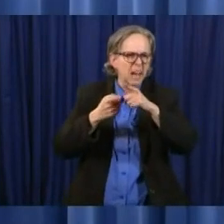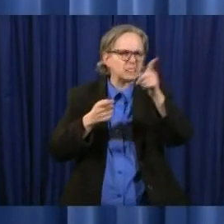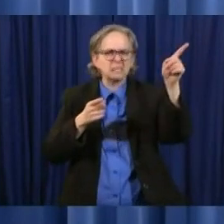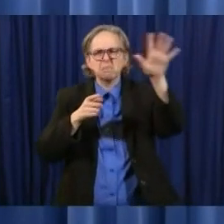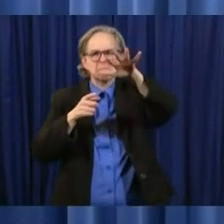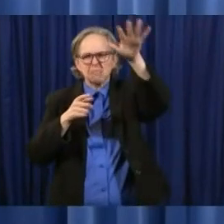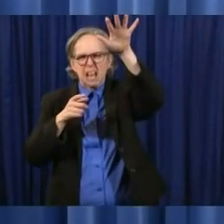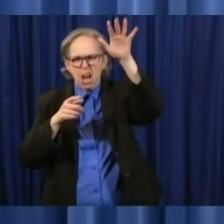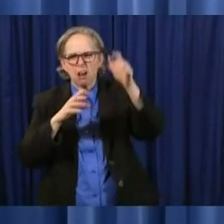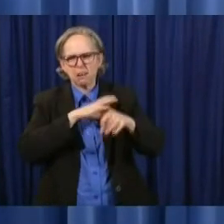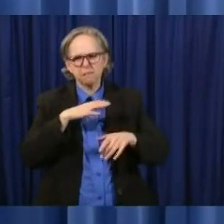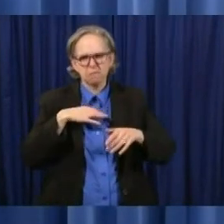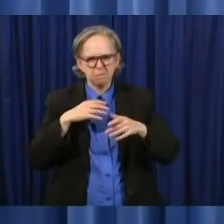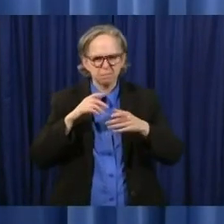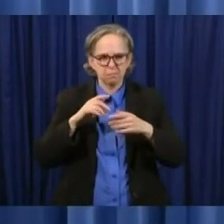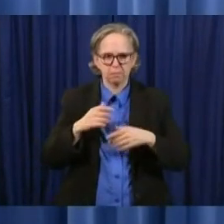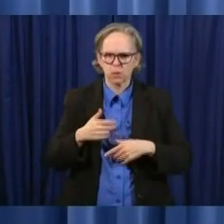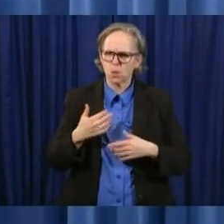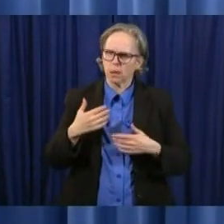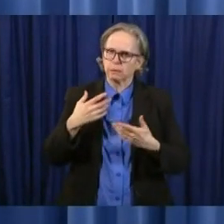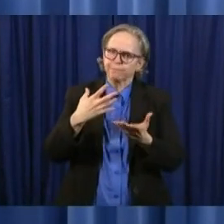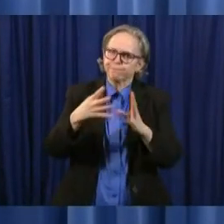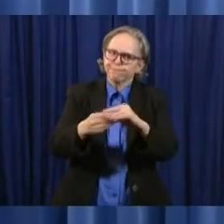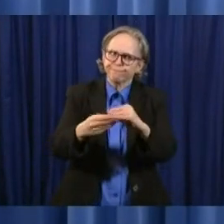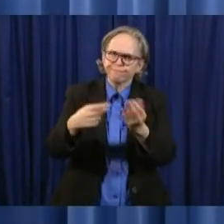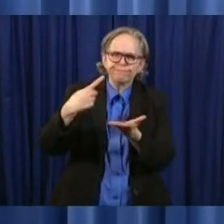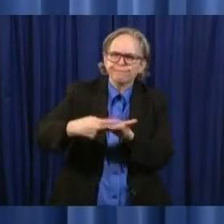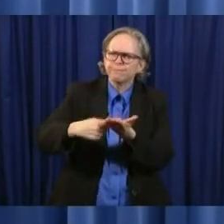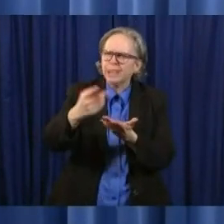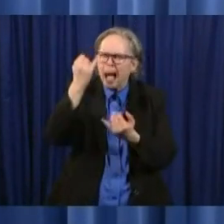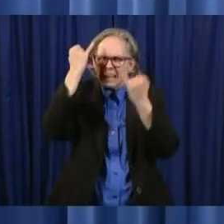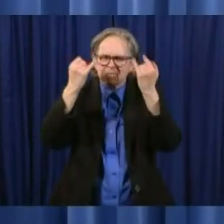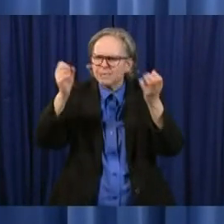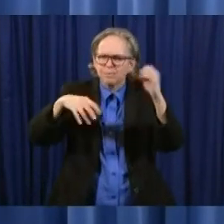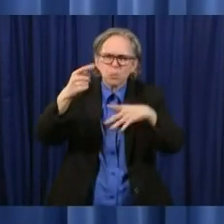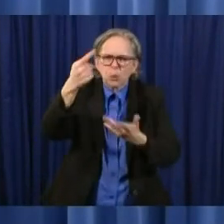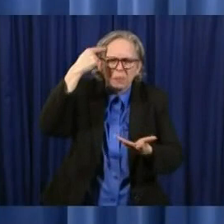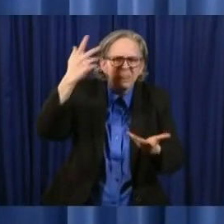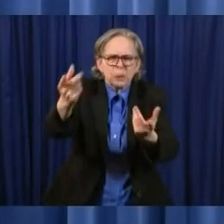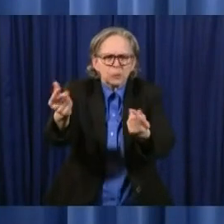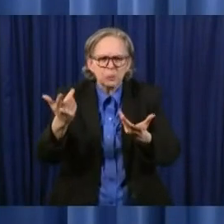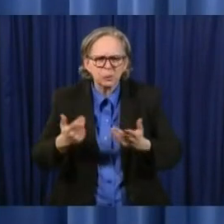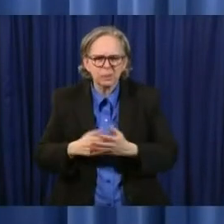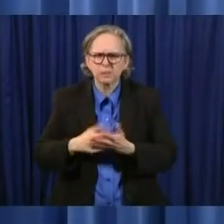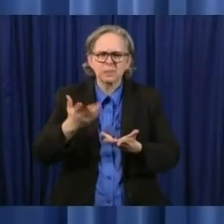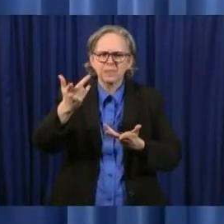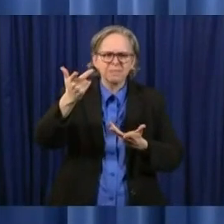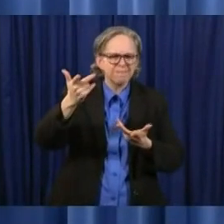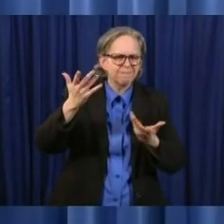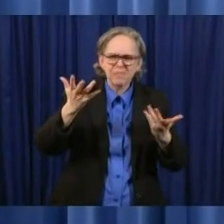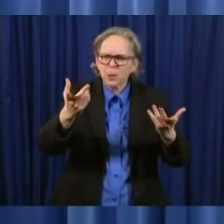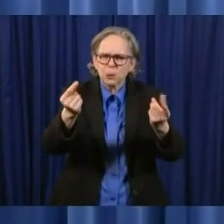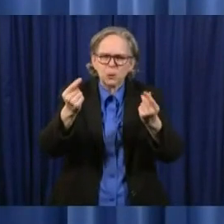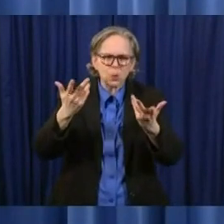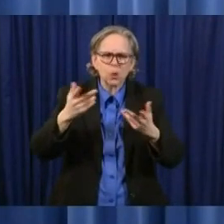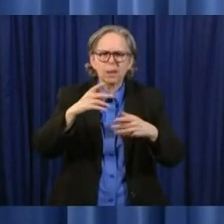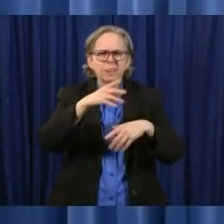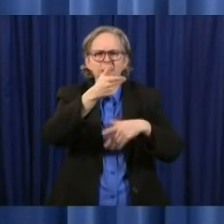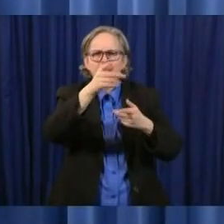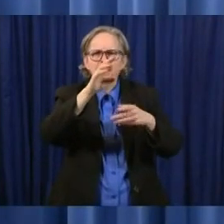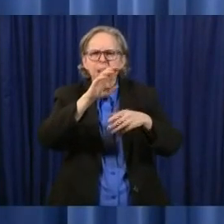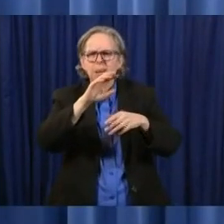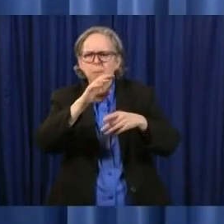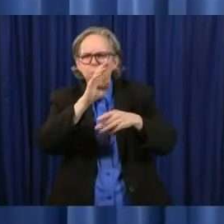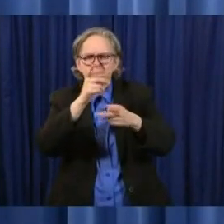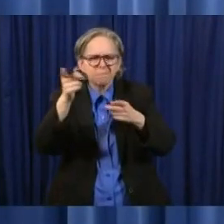and in other communities about foundations and others coming together to try to figure out the people who are most at